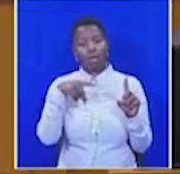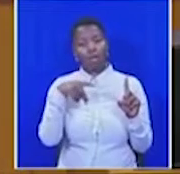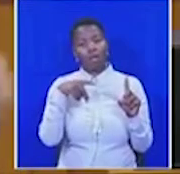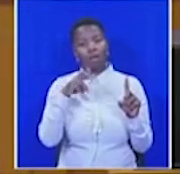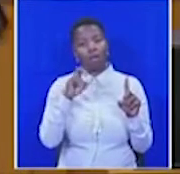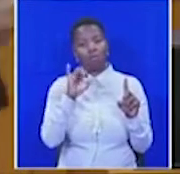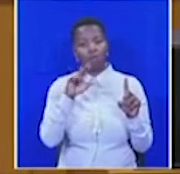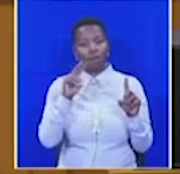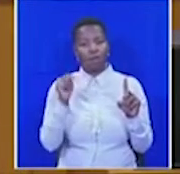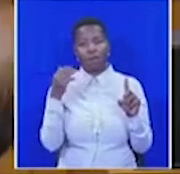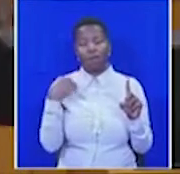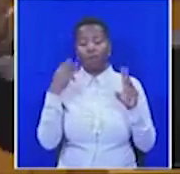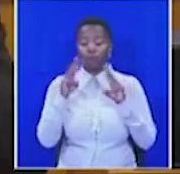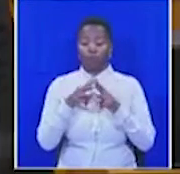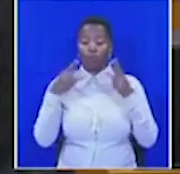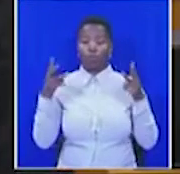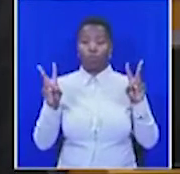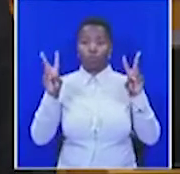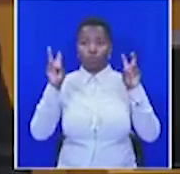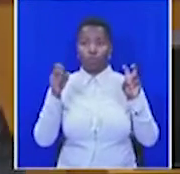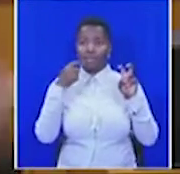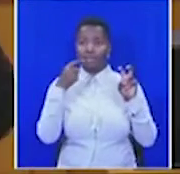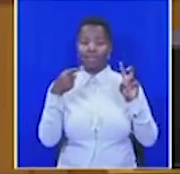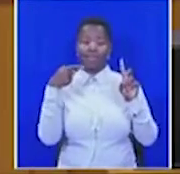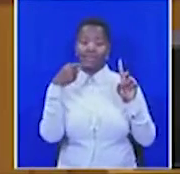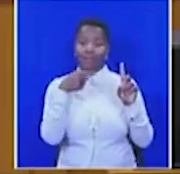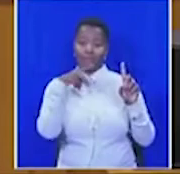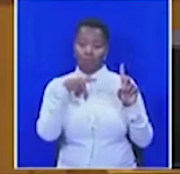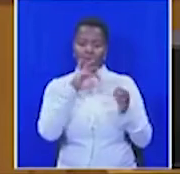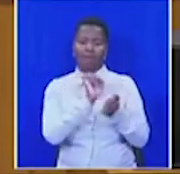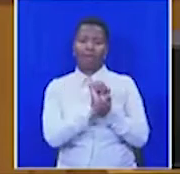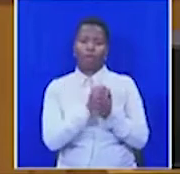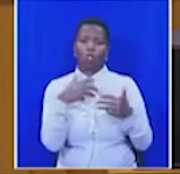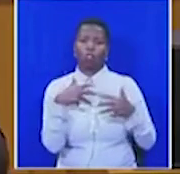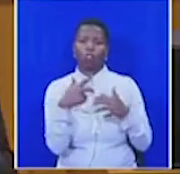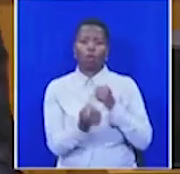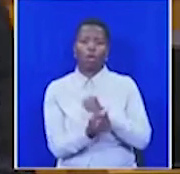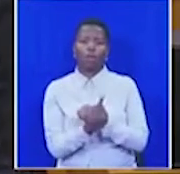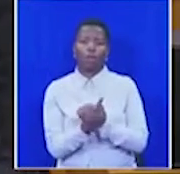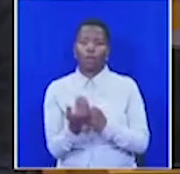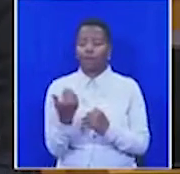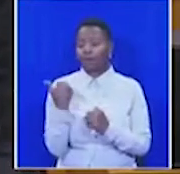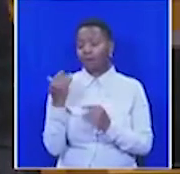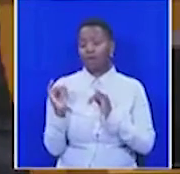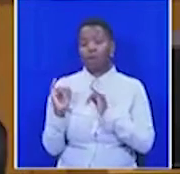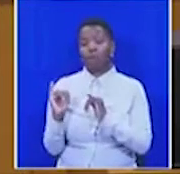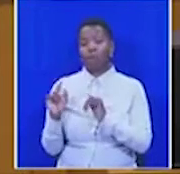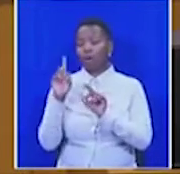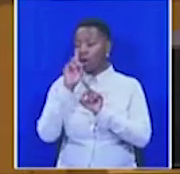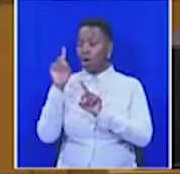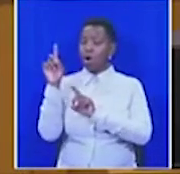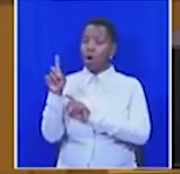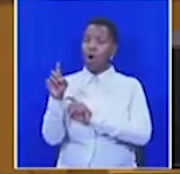headlines screeching Praveen arrest shock. What is worse is that the recent assurance from Hawks boss,